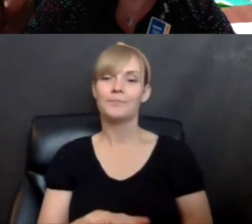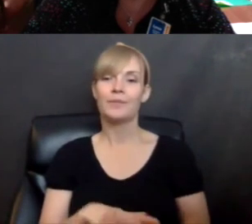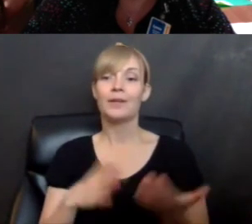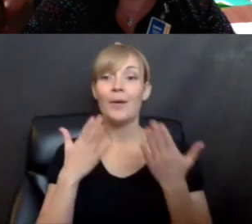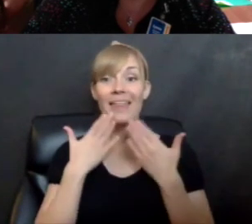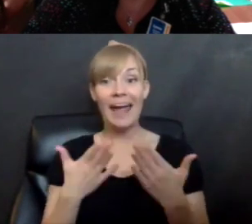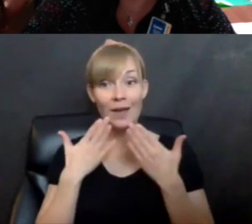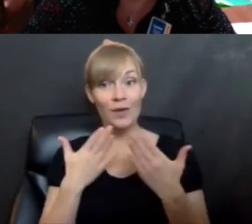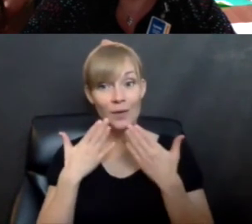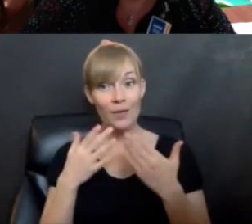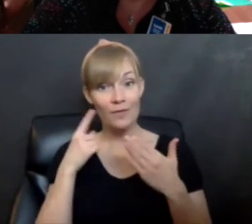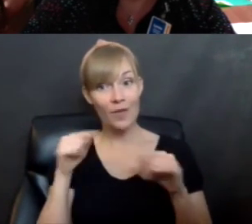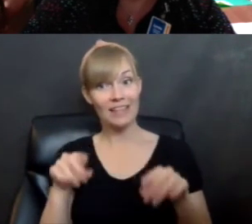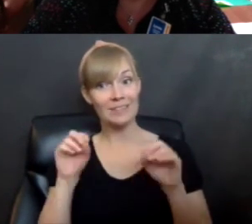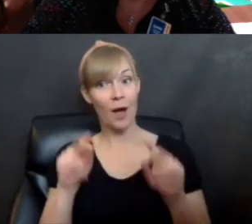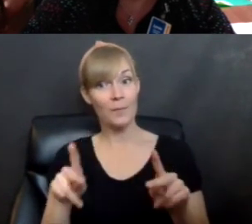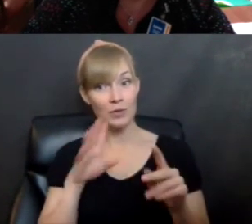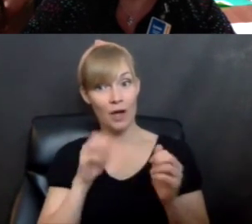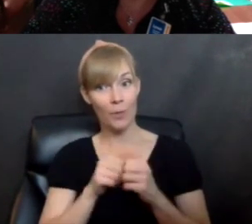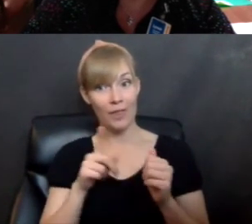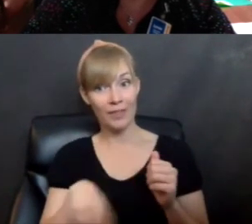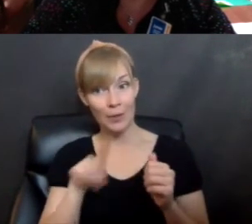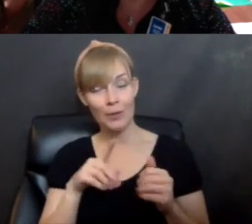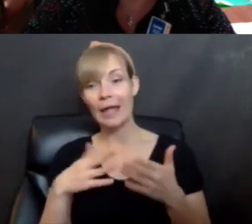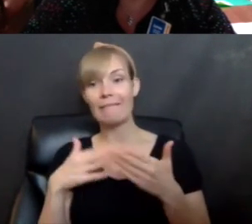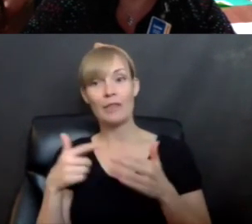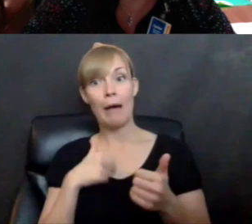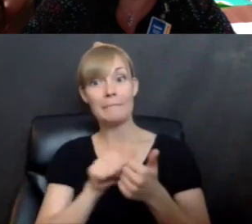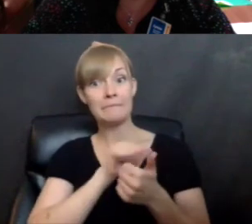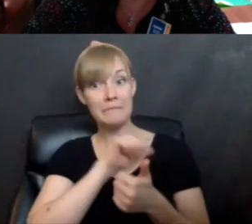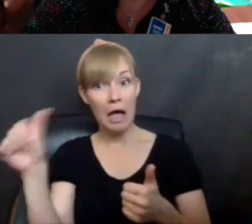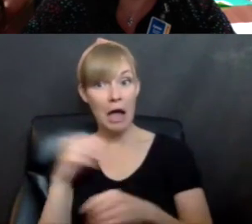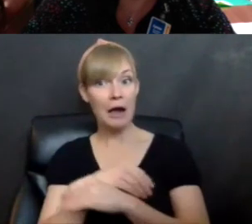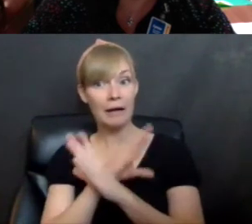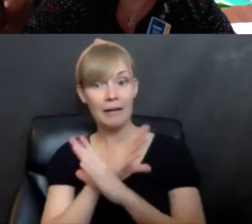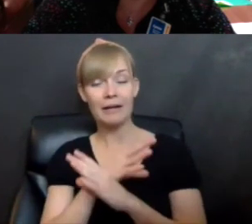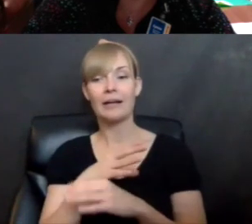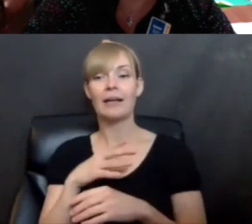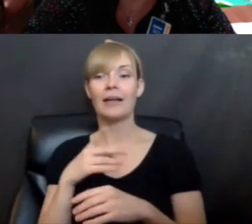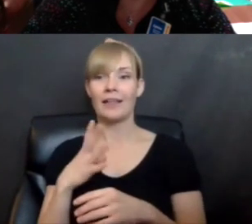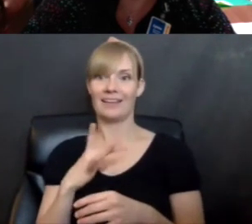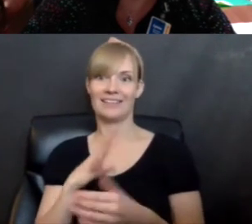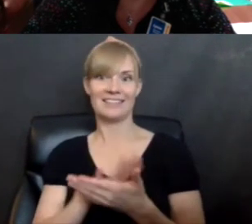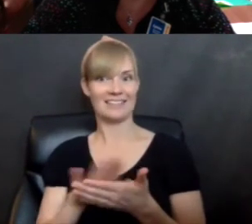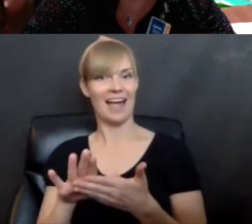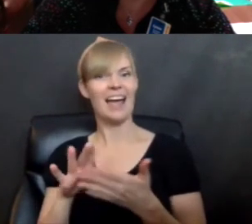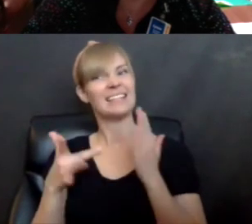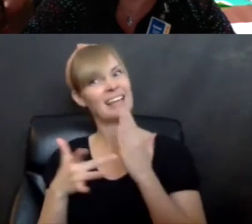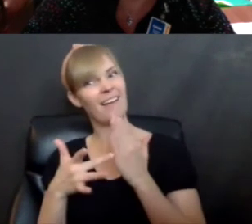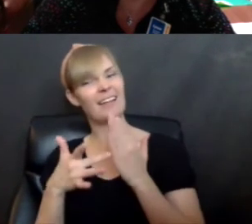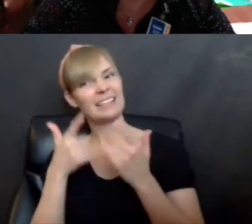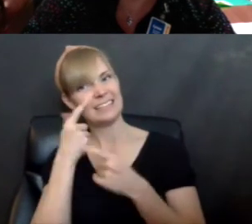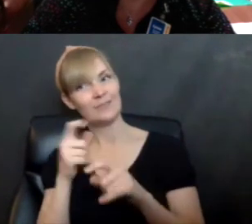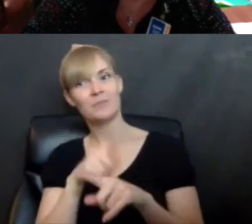for this opportunity to talk to all of you from so far away, as crazy as technology can be, it's really special for things like this. So